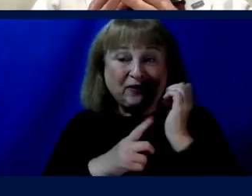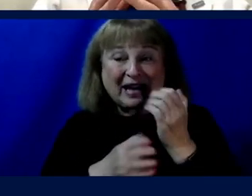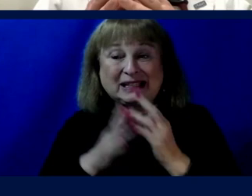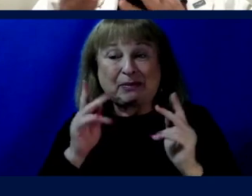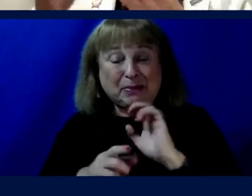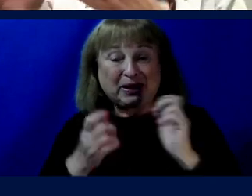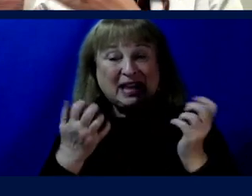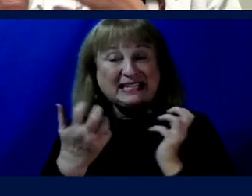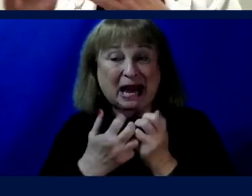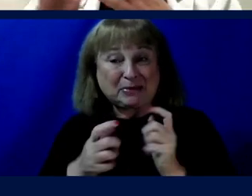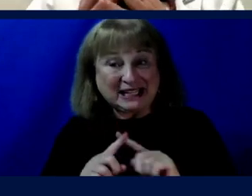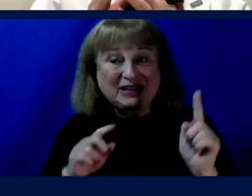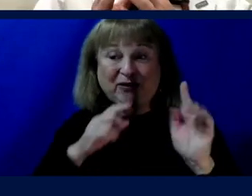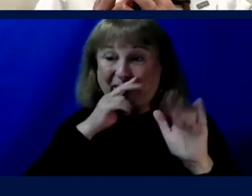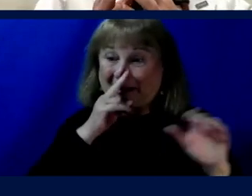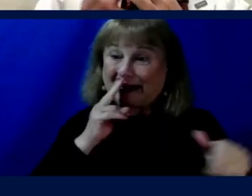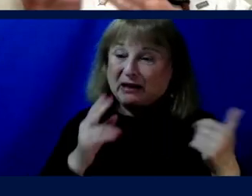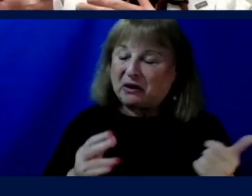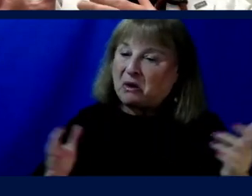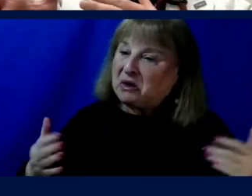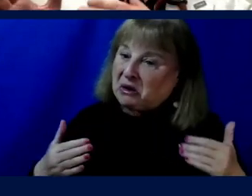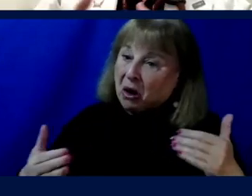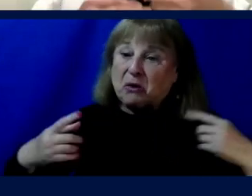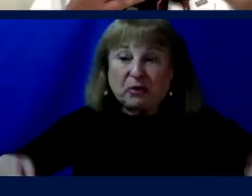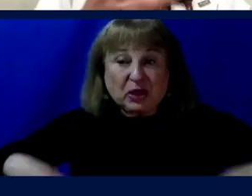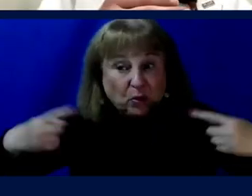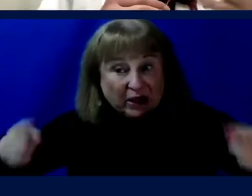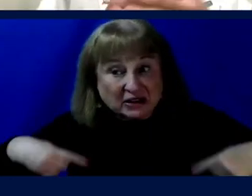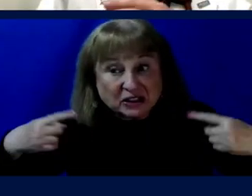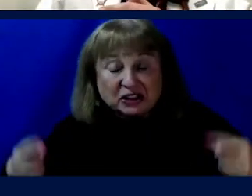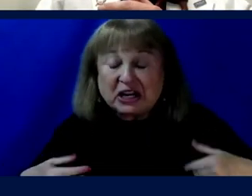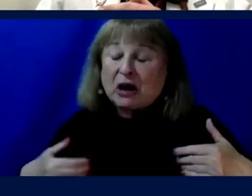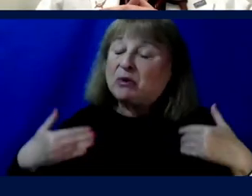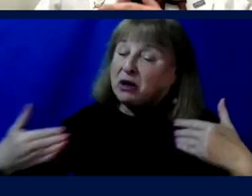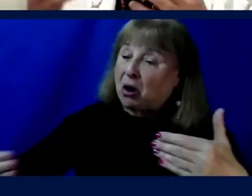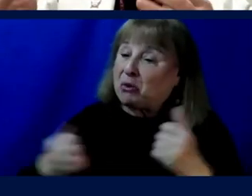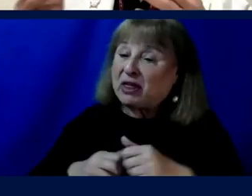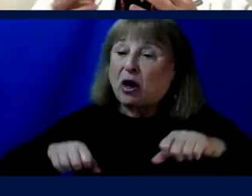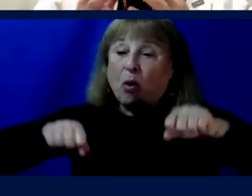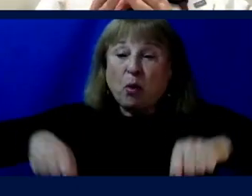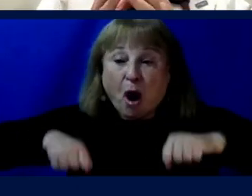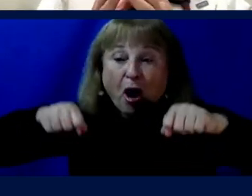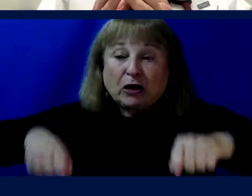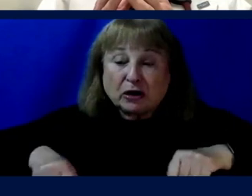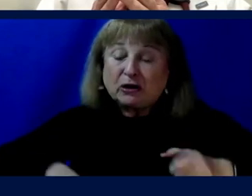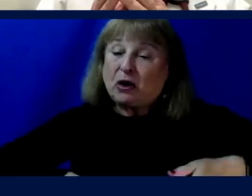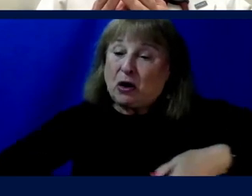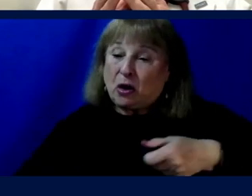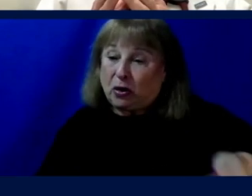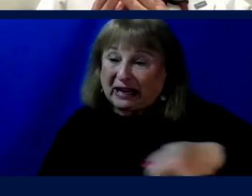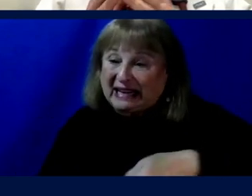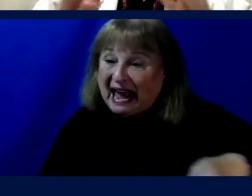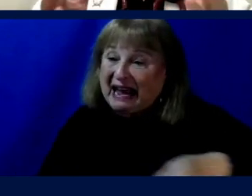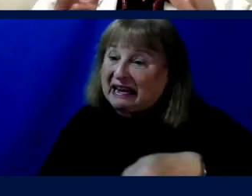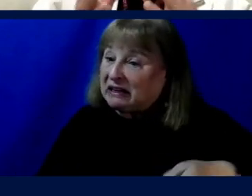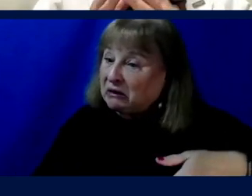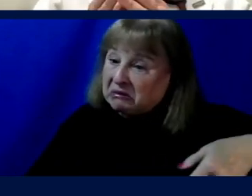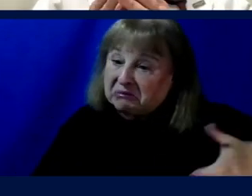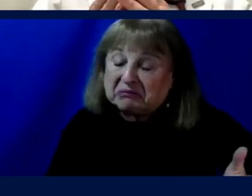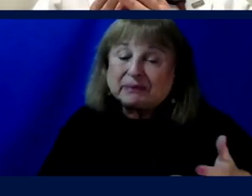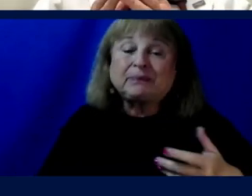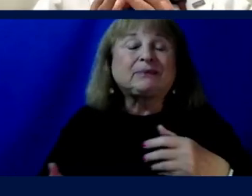adapted differently than others. You propel with a wheelchair, you propel with a walker or a cane, propel with two legs and no assistive device.